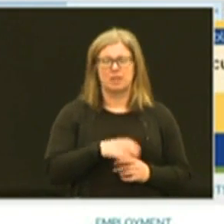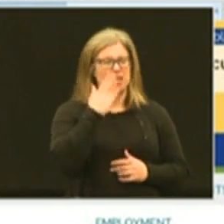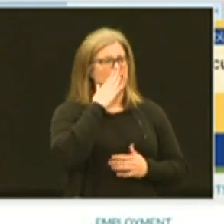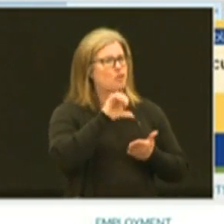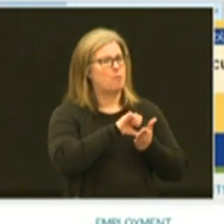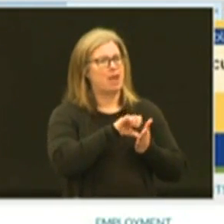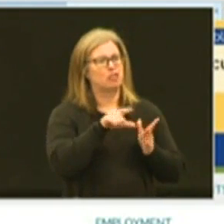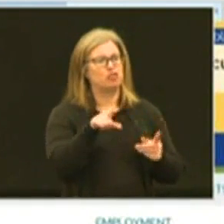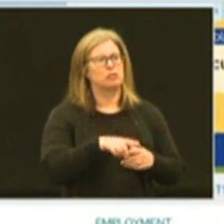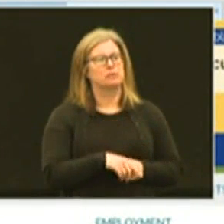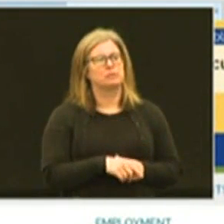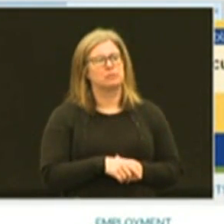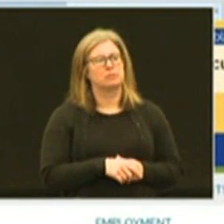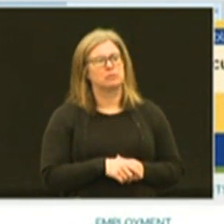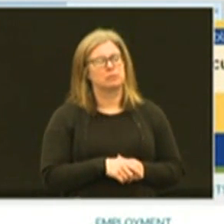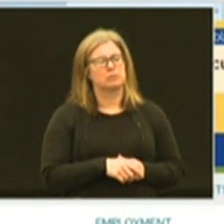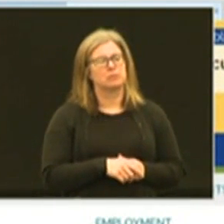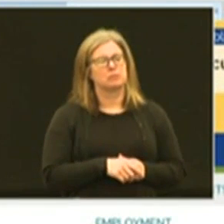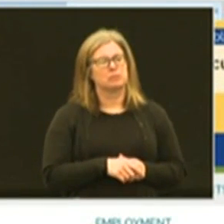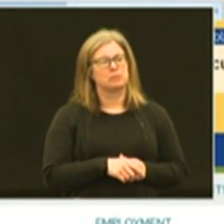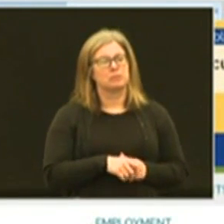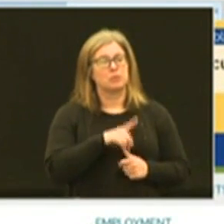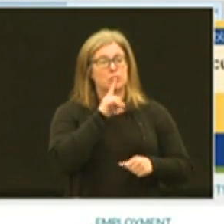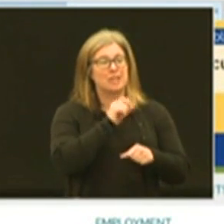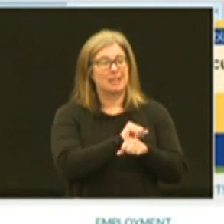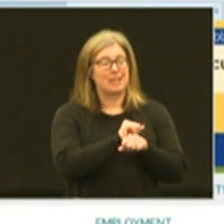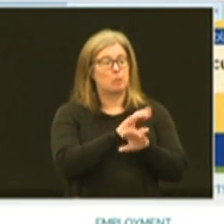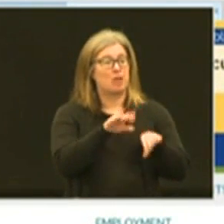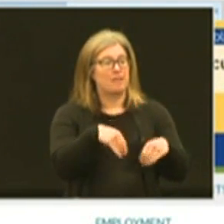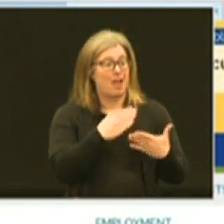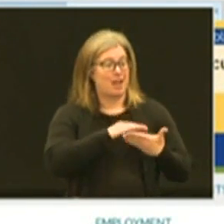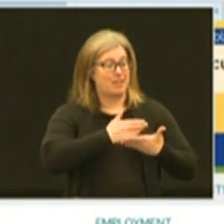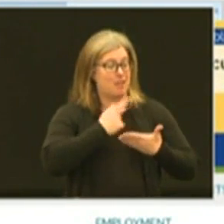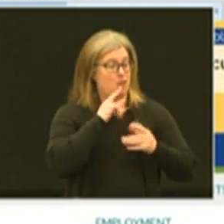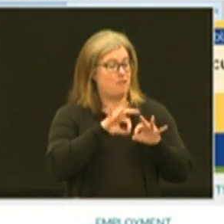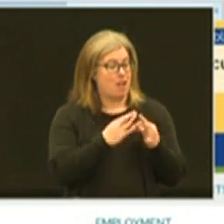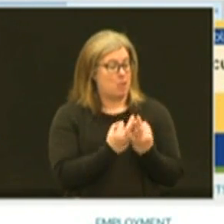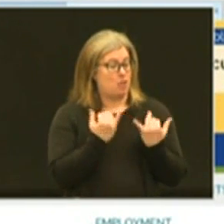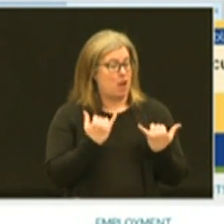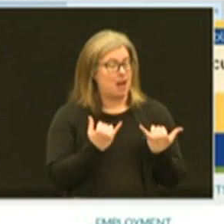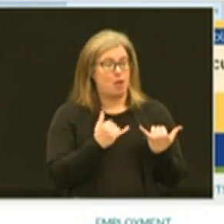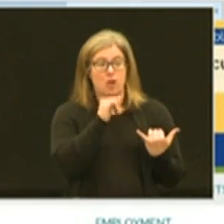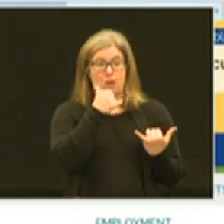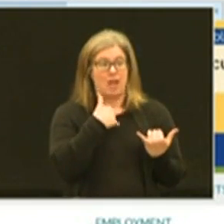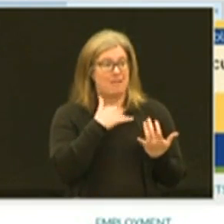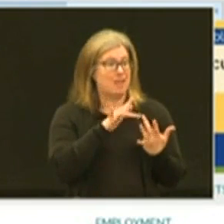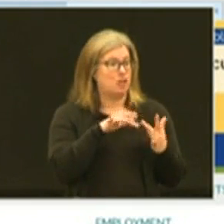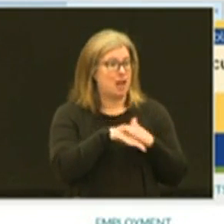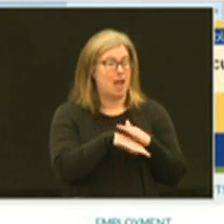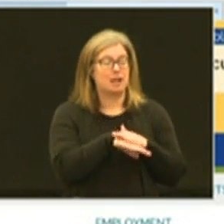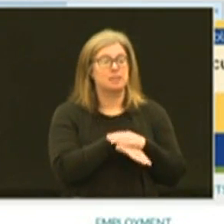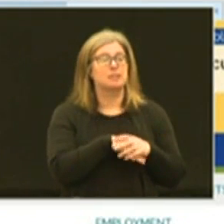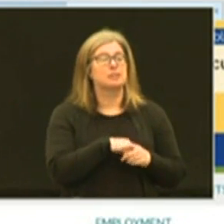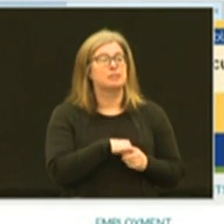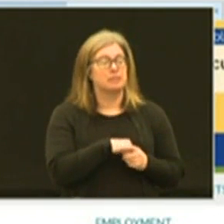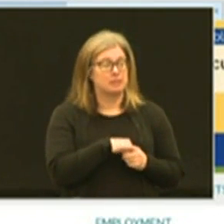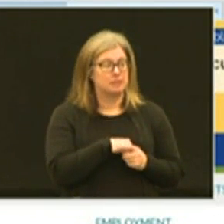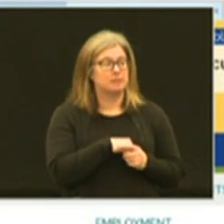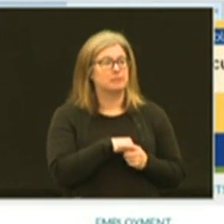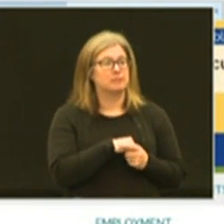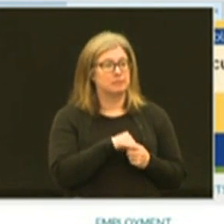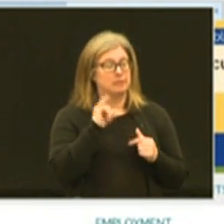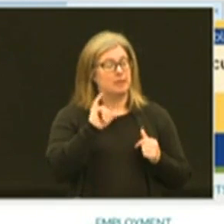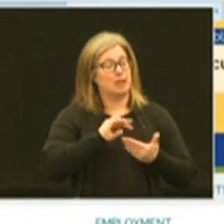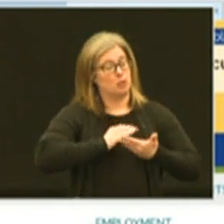front page right and if you literally if you're providing a device to a family right now that does not have internet access that